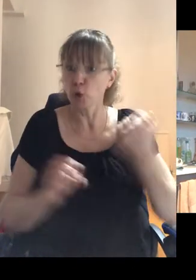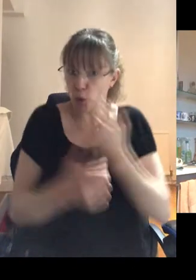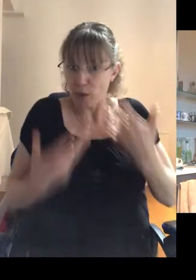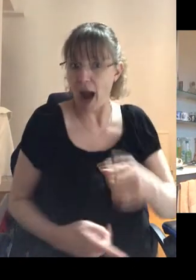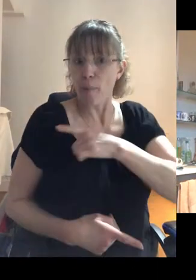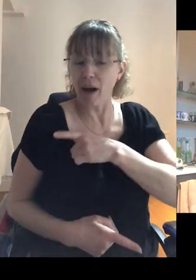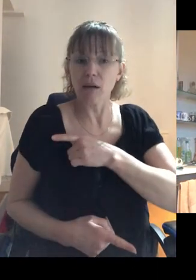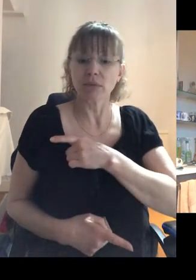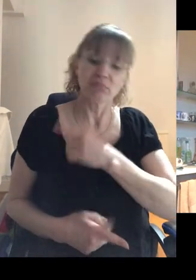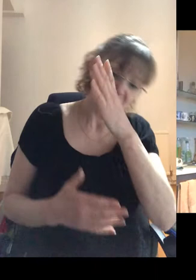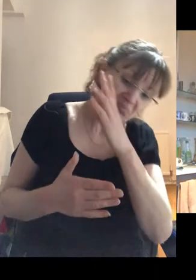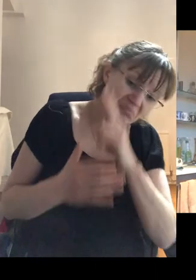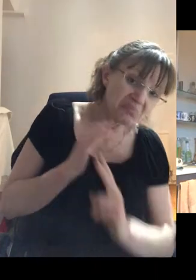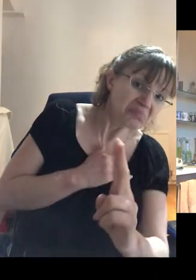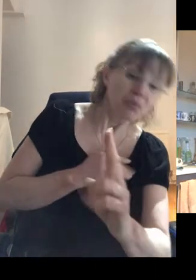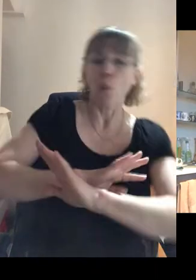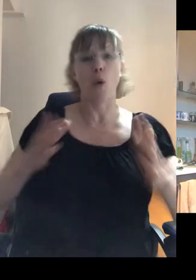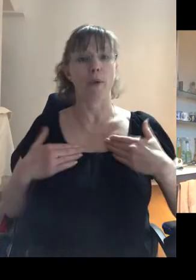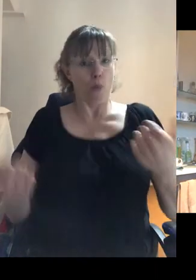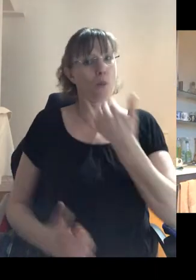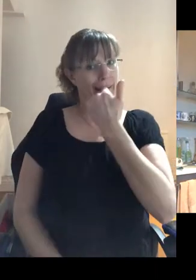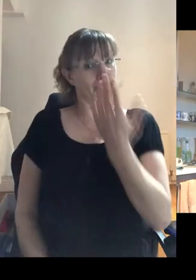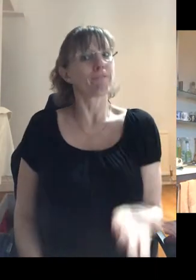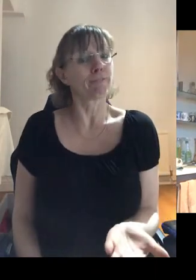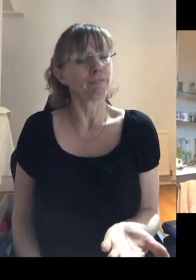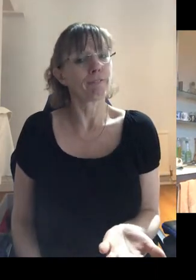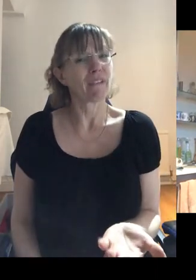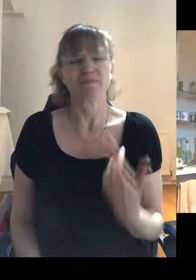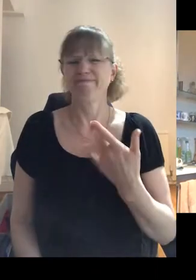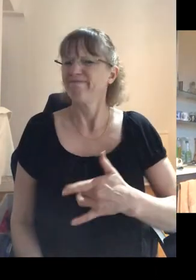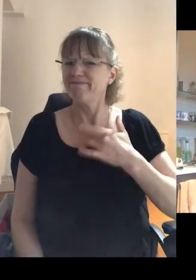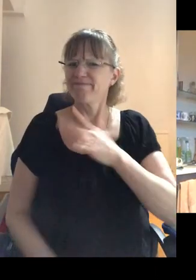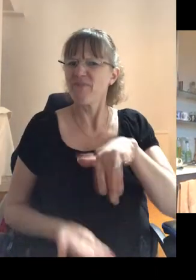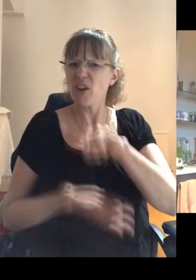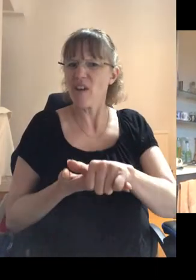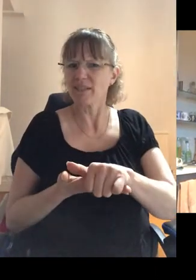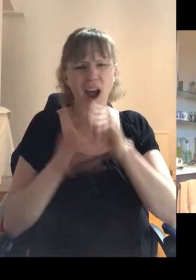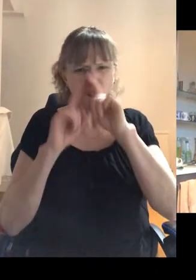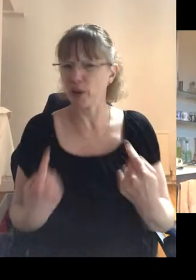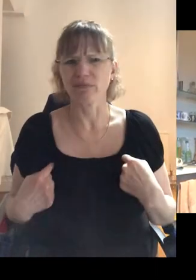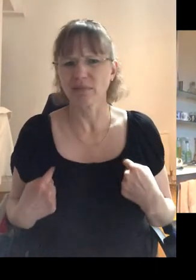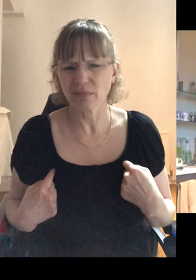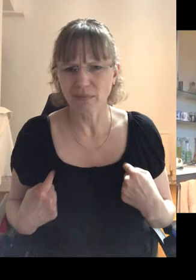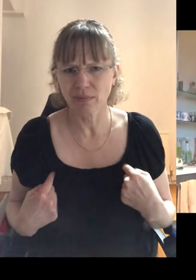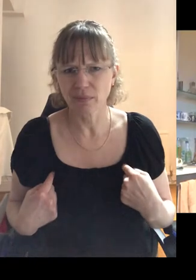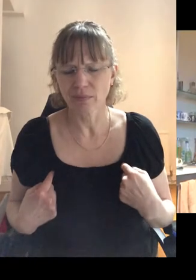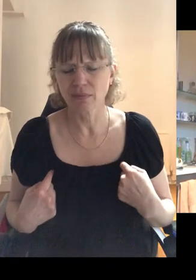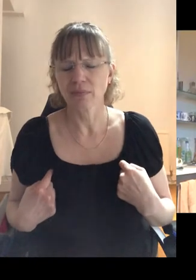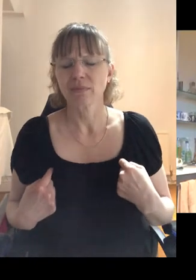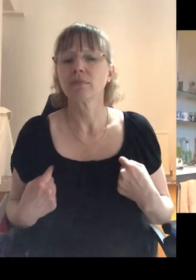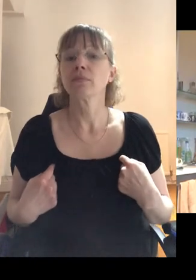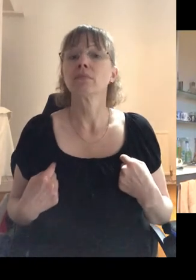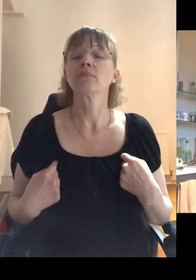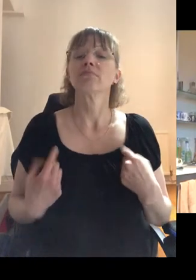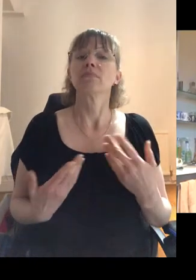now. Cause you're not going to be well enough to do it soon. And it, it didn't sit well with me. I couldn't do that. You know, I'm from,